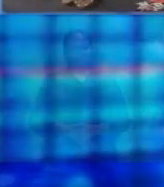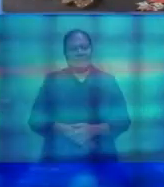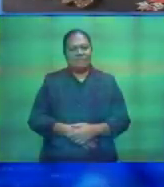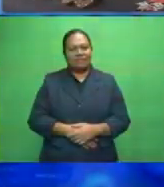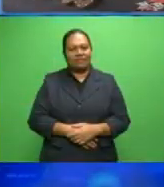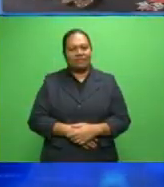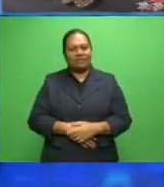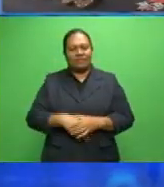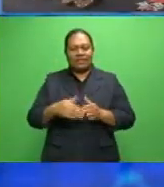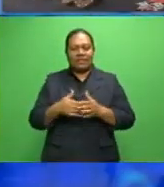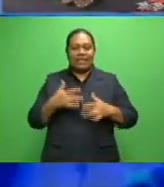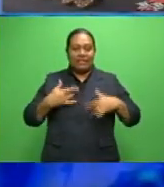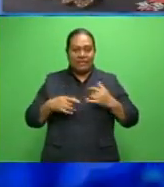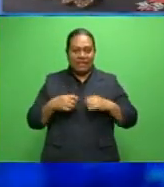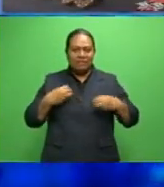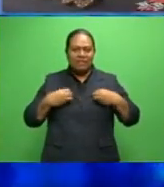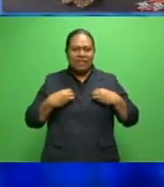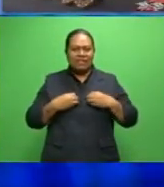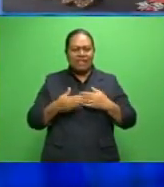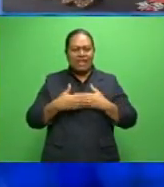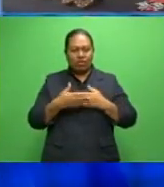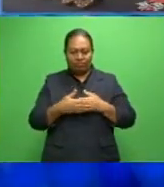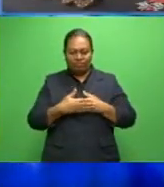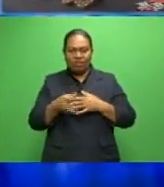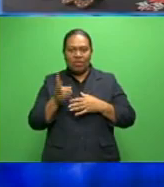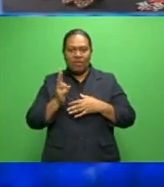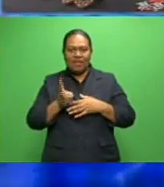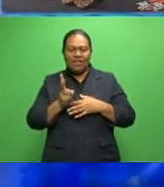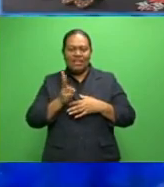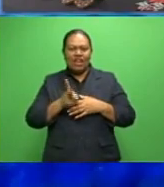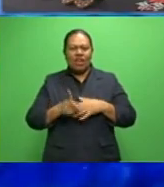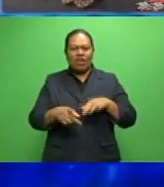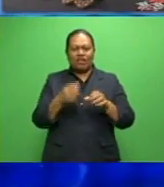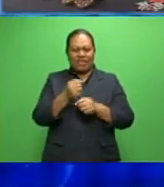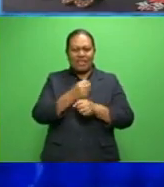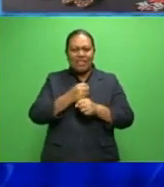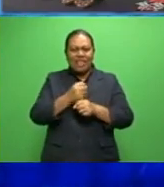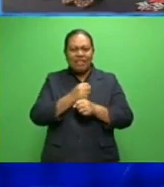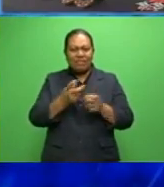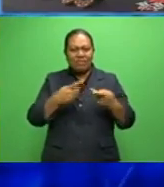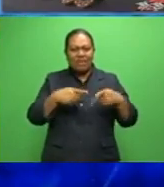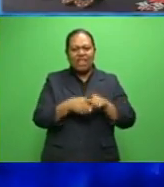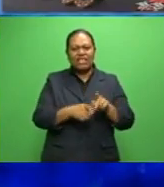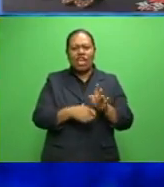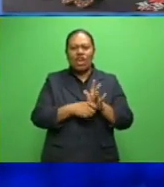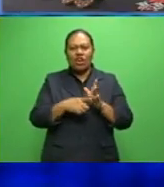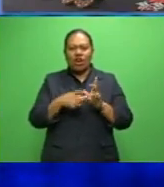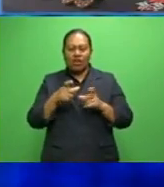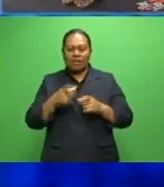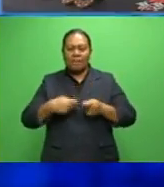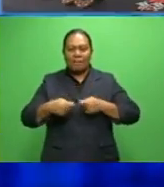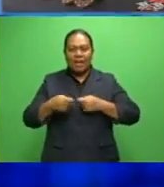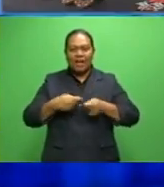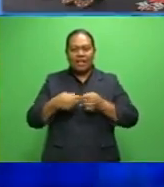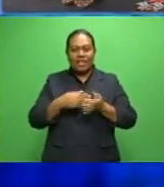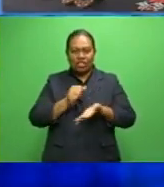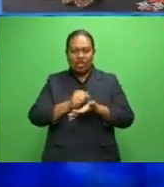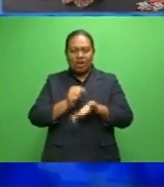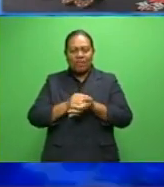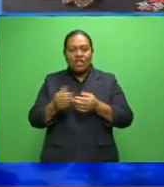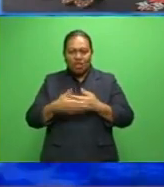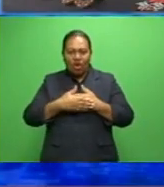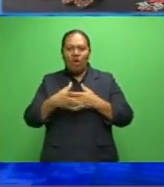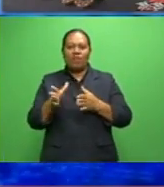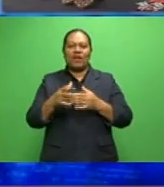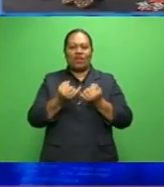Leading business. Due to the reopening of the Republic of Cappuccino Cafe, the Rock market organizers will be expanding this Sunday's